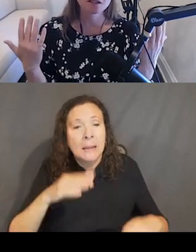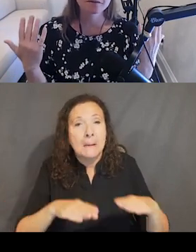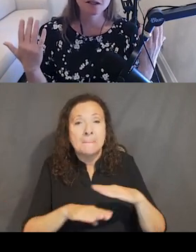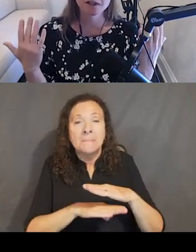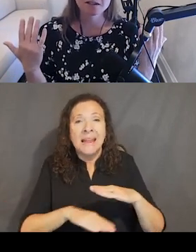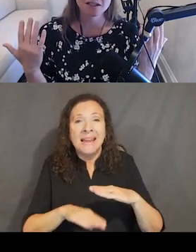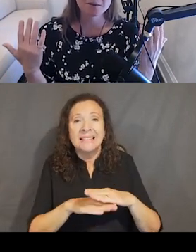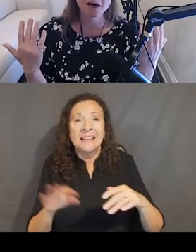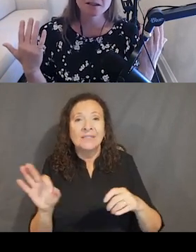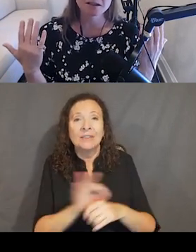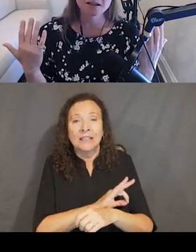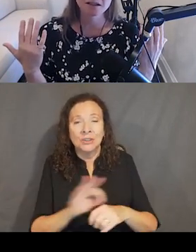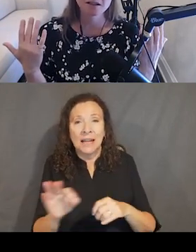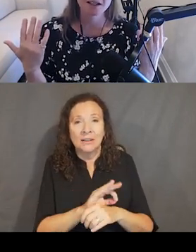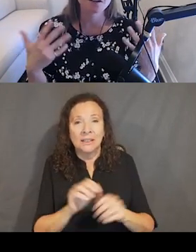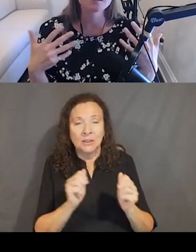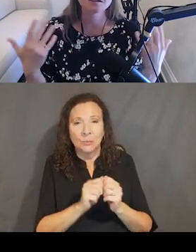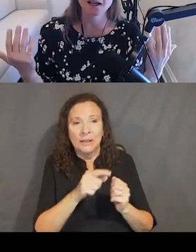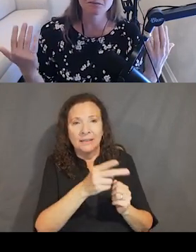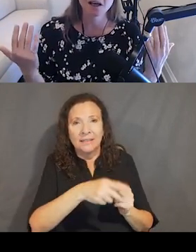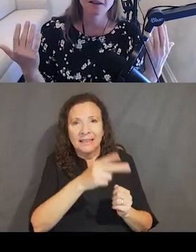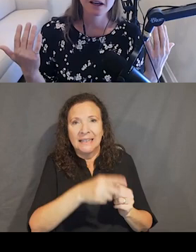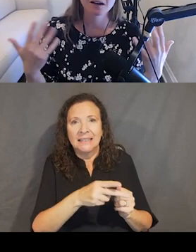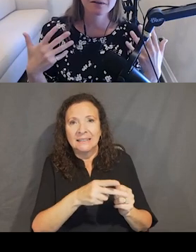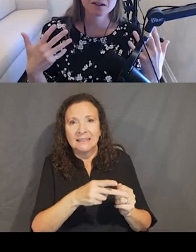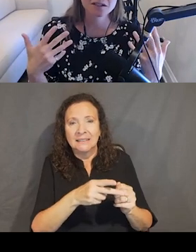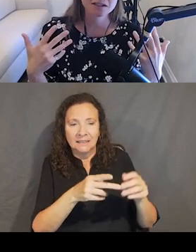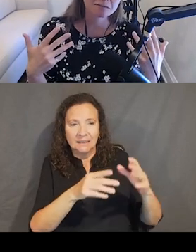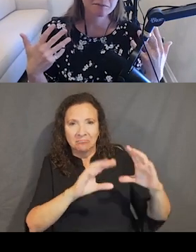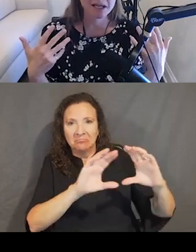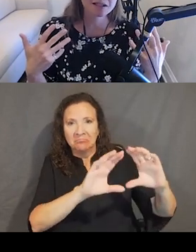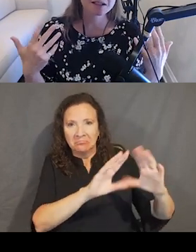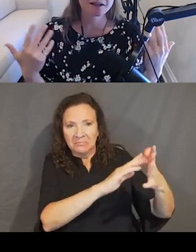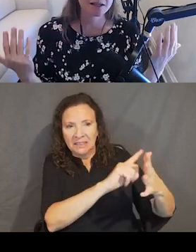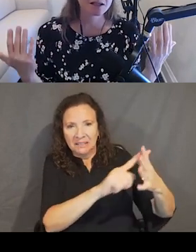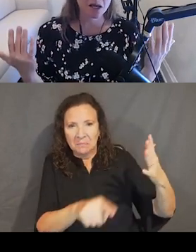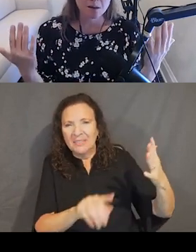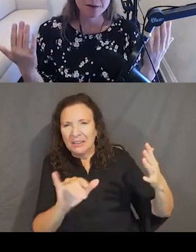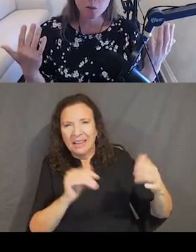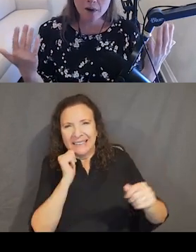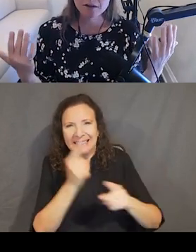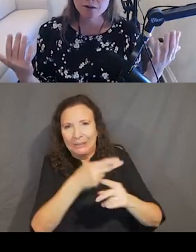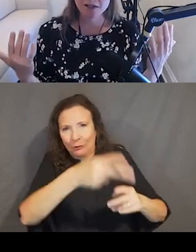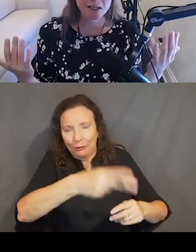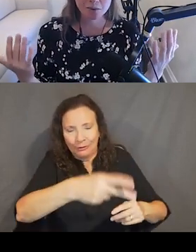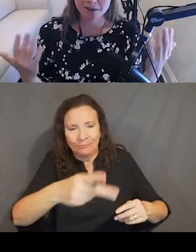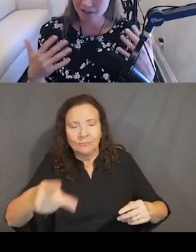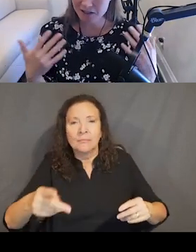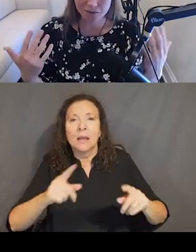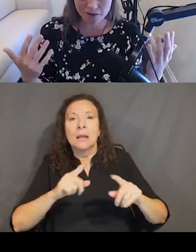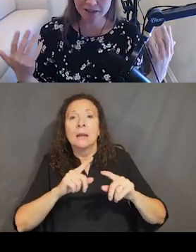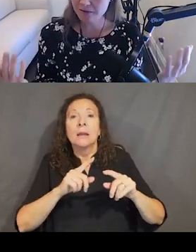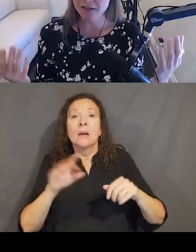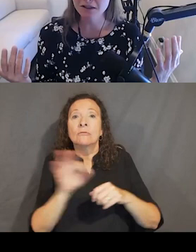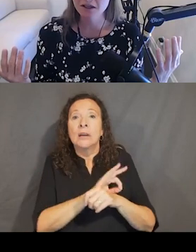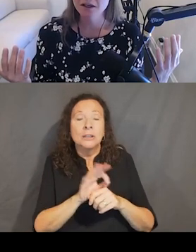components, radio buttons and checkboxes, they look the same. They kind of function basically the same. But the way you use a keyboard is